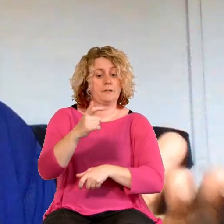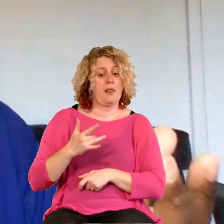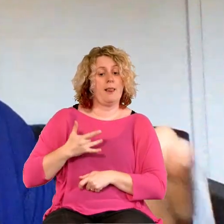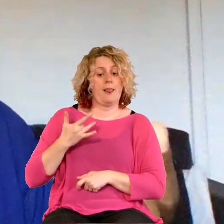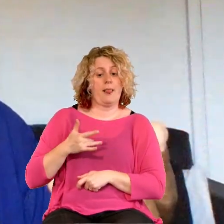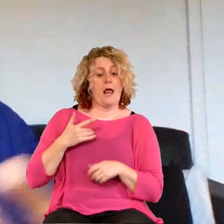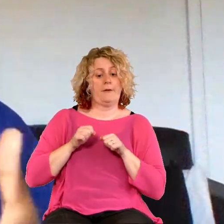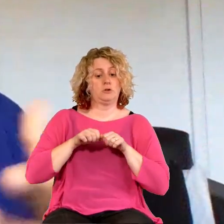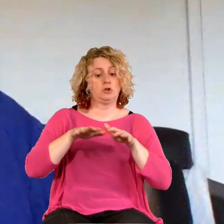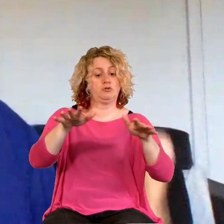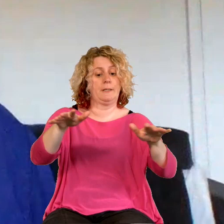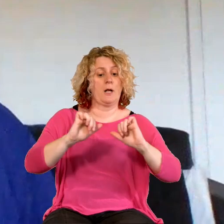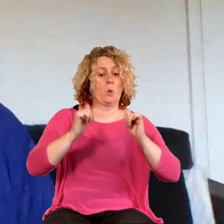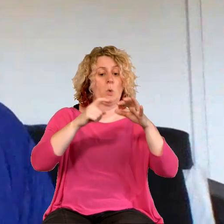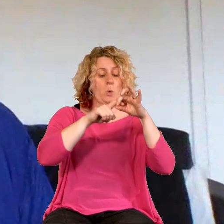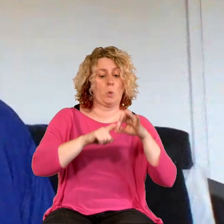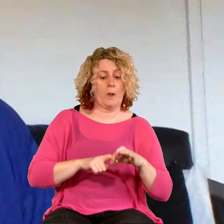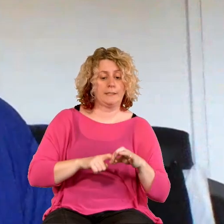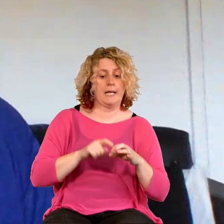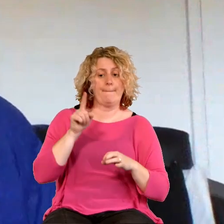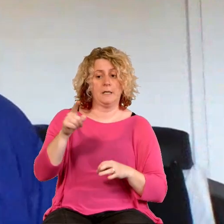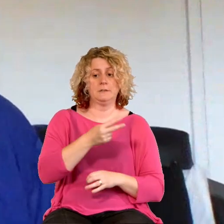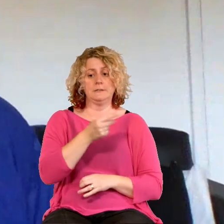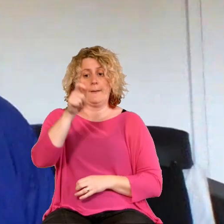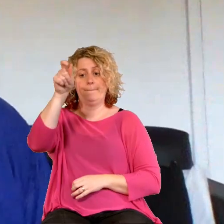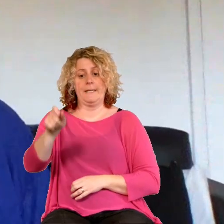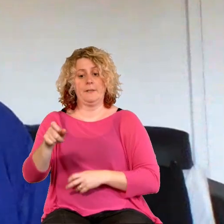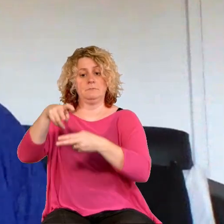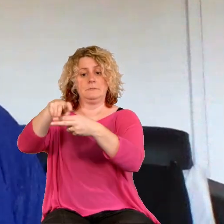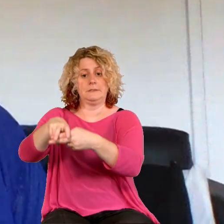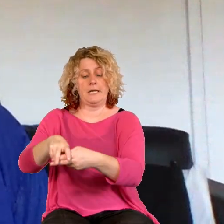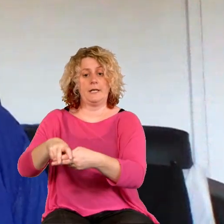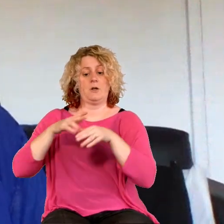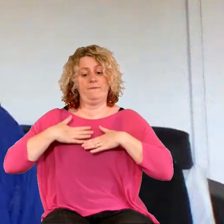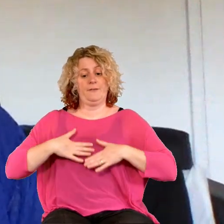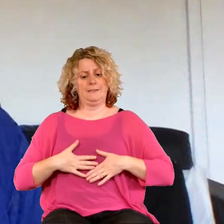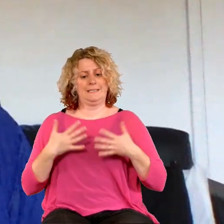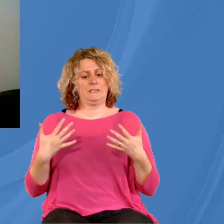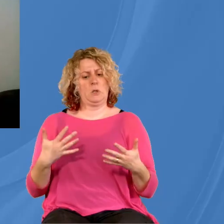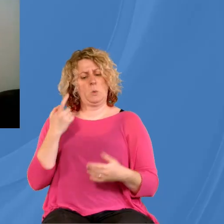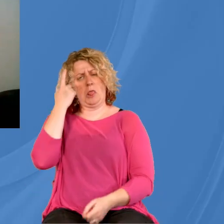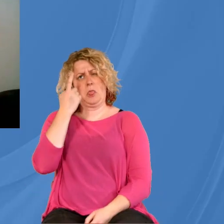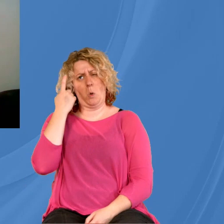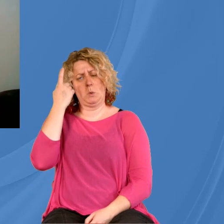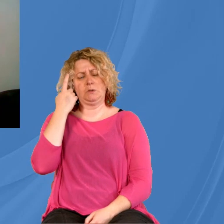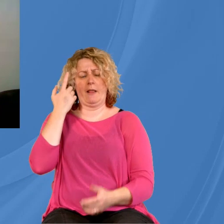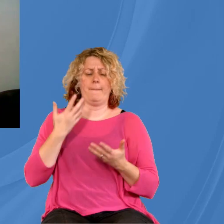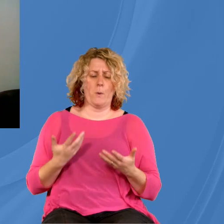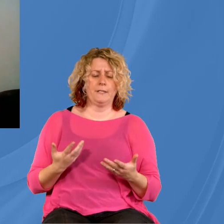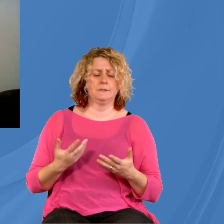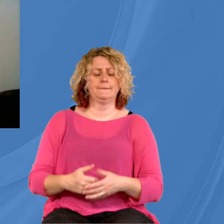whilst at the same time accommodating those who are gathered? So, yeah, that's some of the thoughts that we've been wrestling with, definitely.